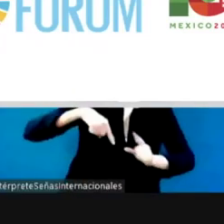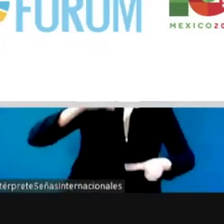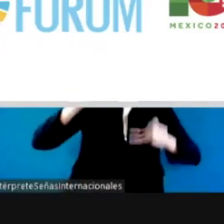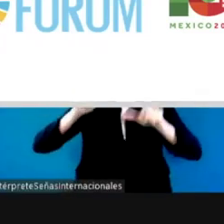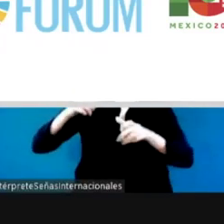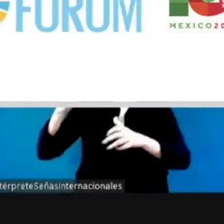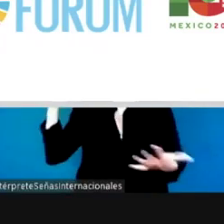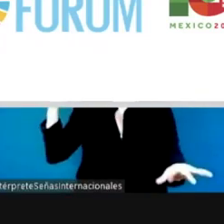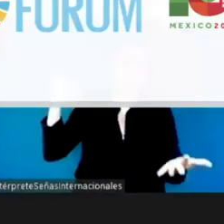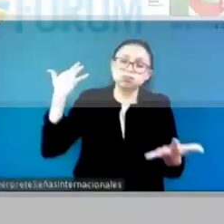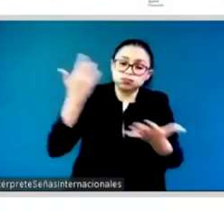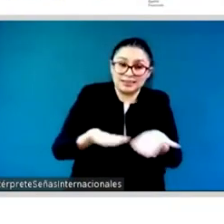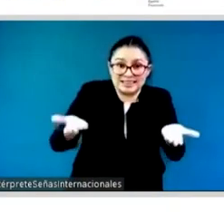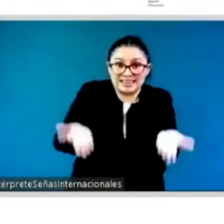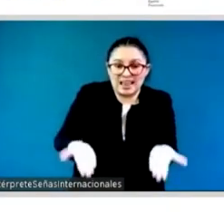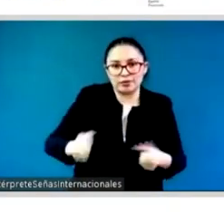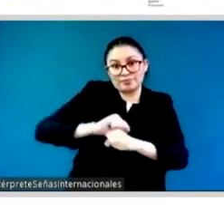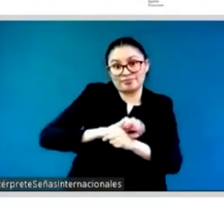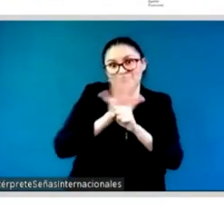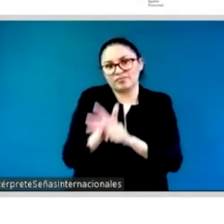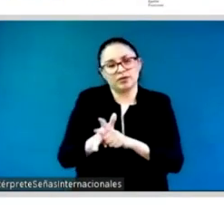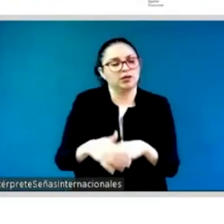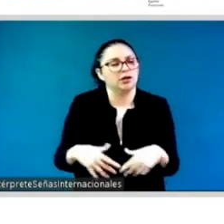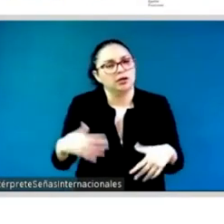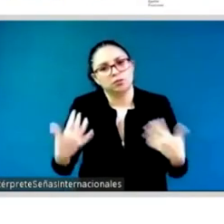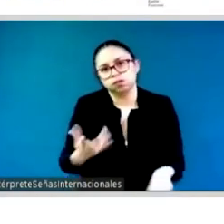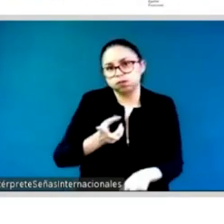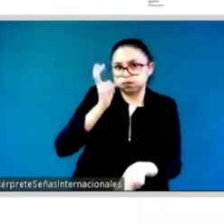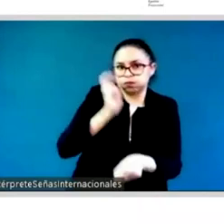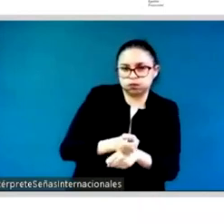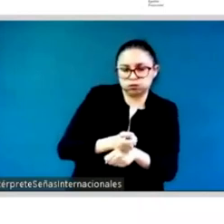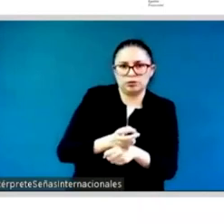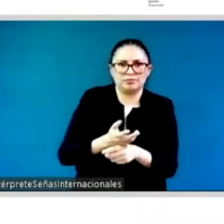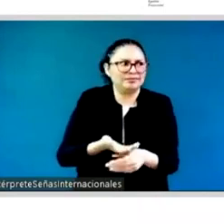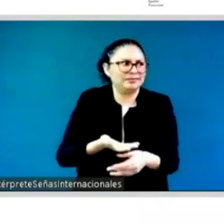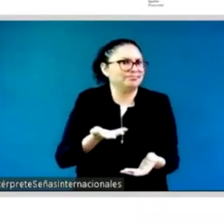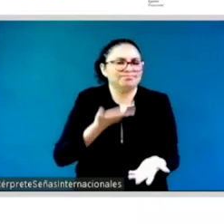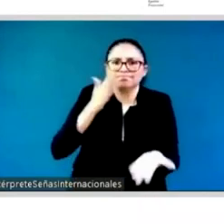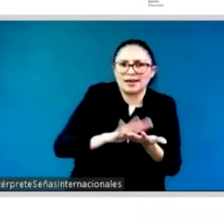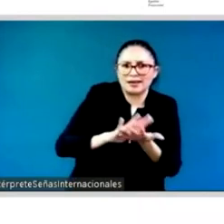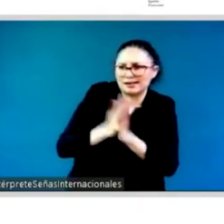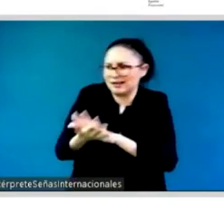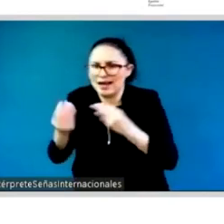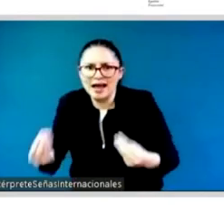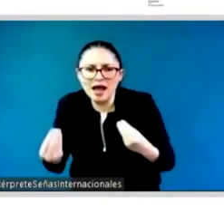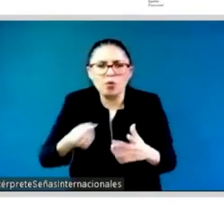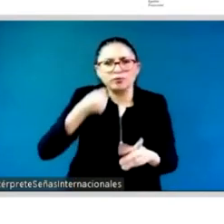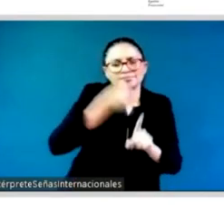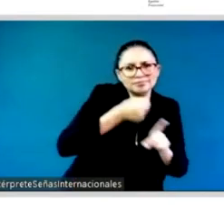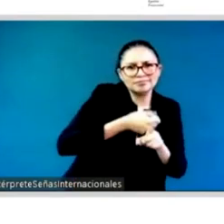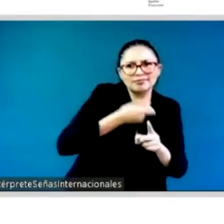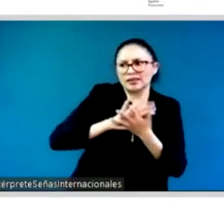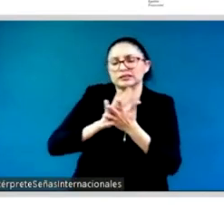yet all of the data shows that feminist movements still receive a very paltry amount of funding